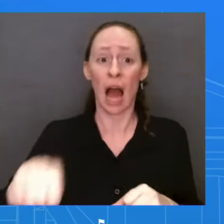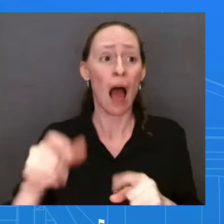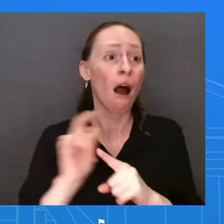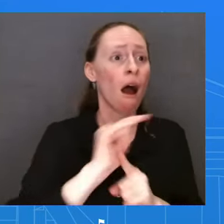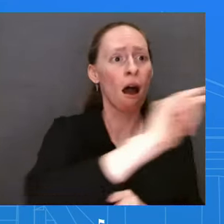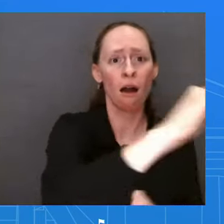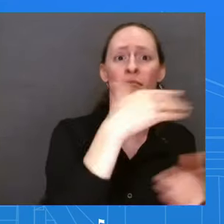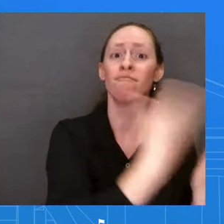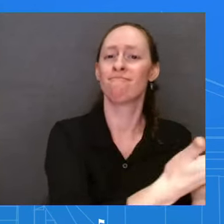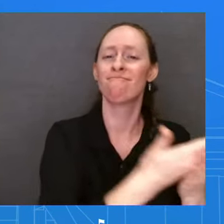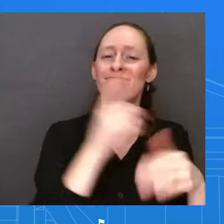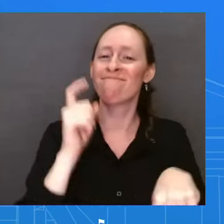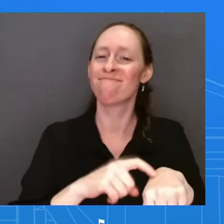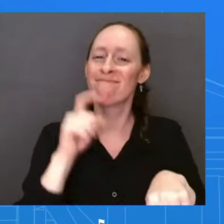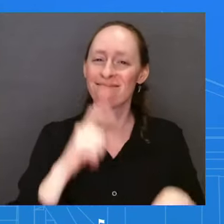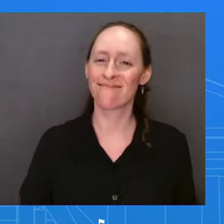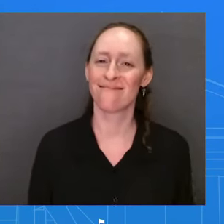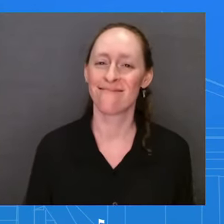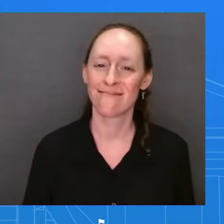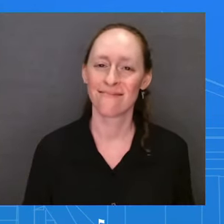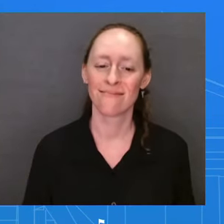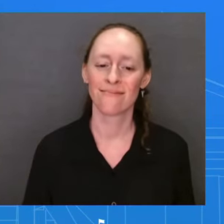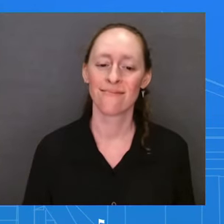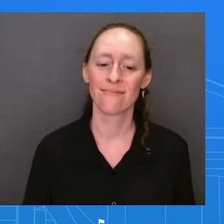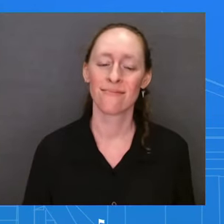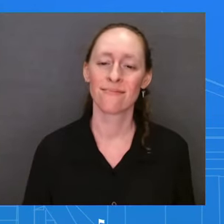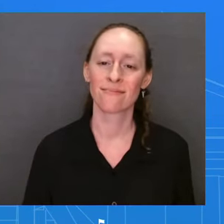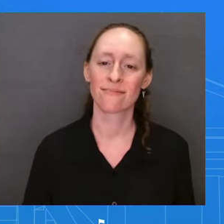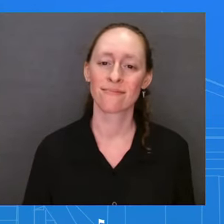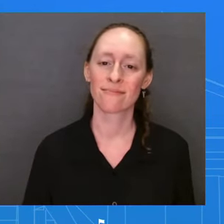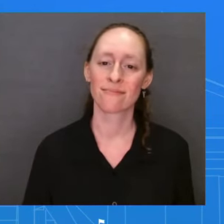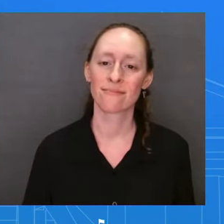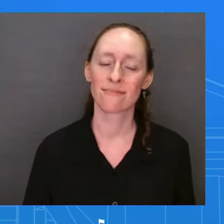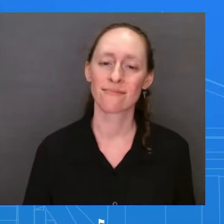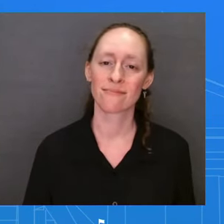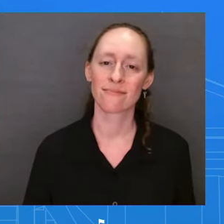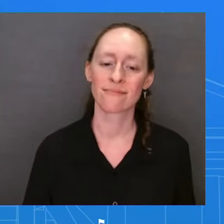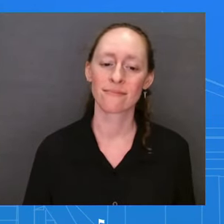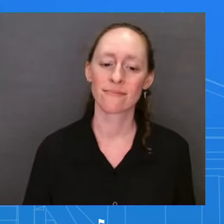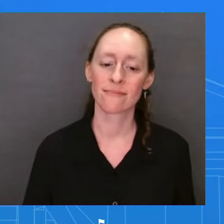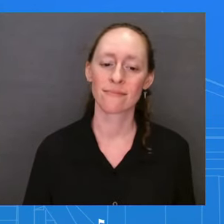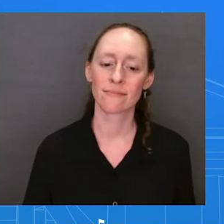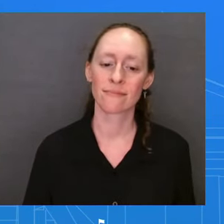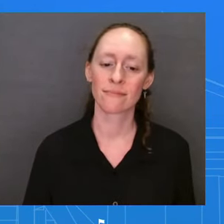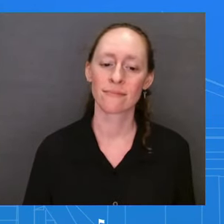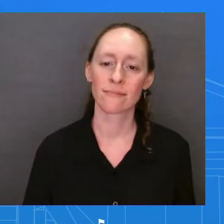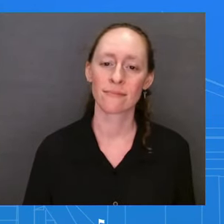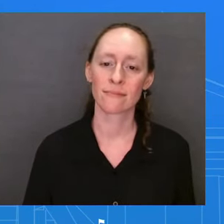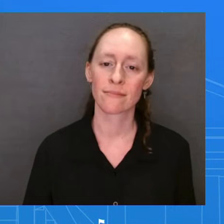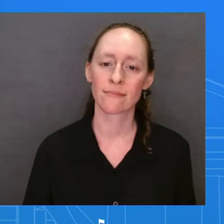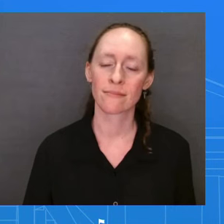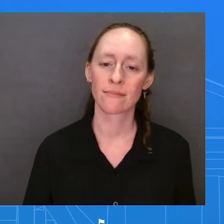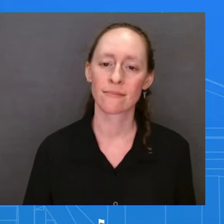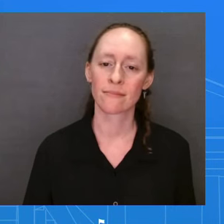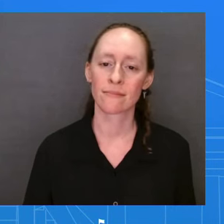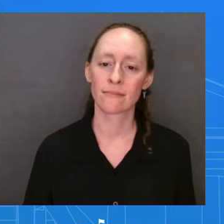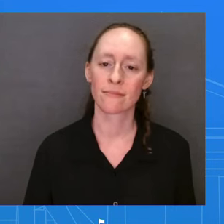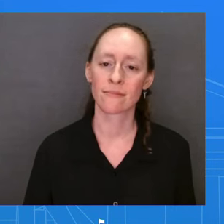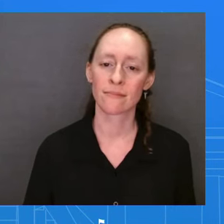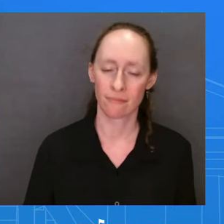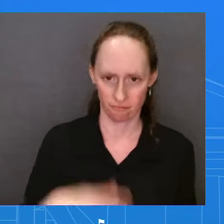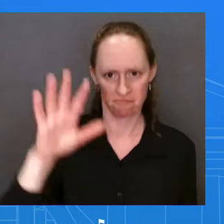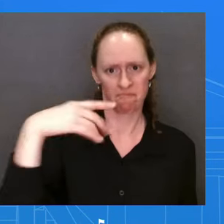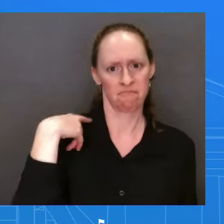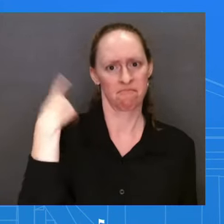able to listen to that tape of his predecessor that was released yesterday talking about classified documents and did he have any